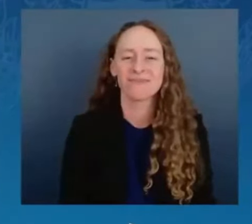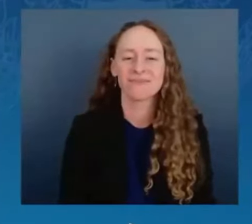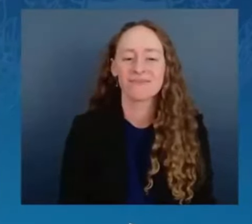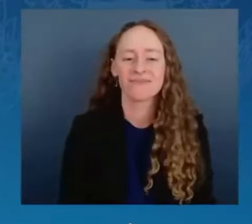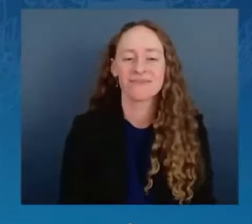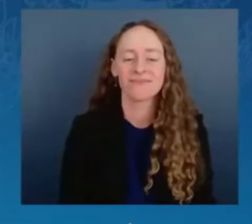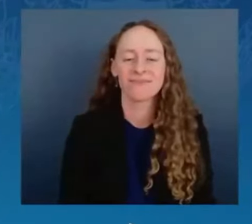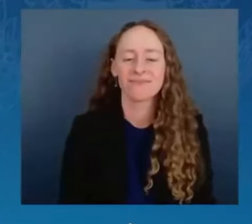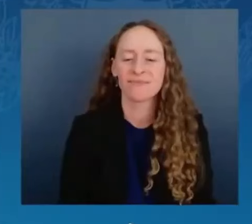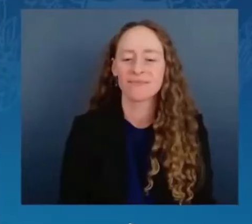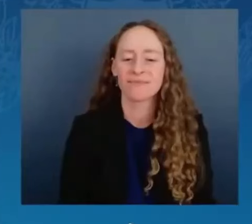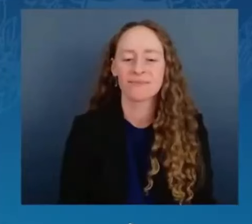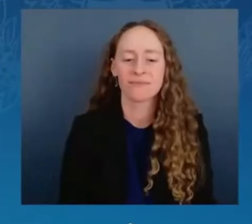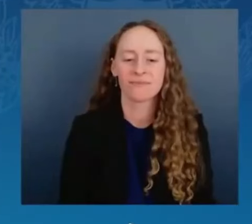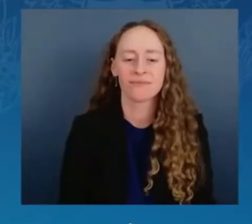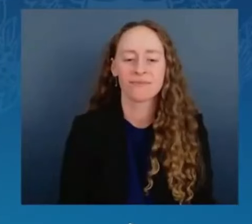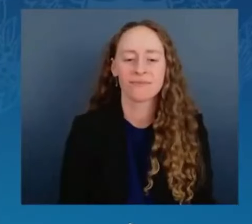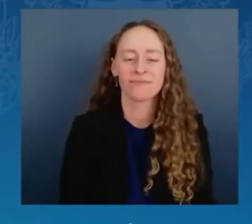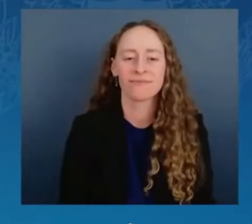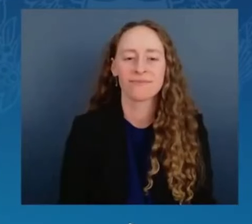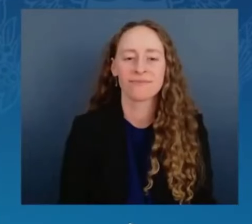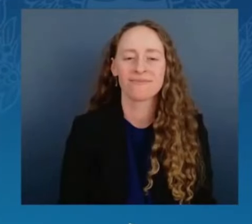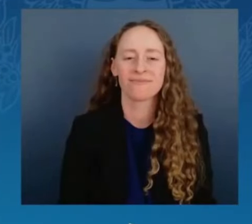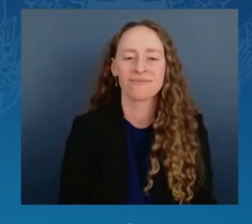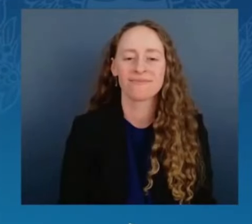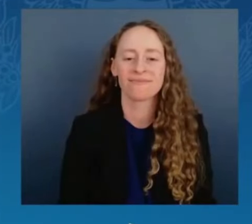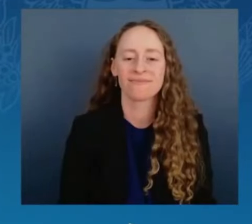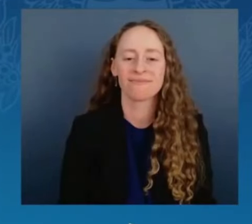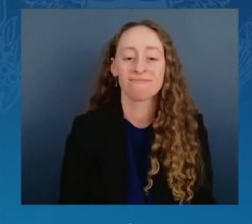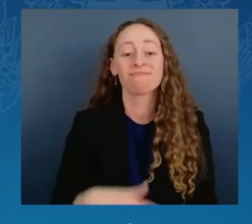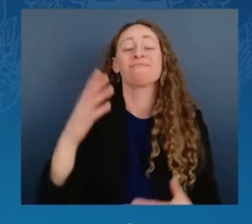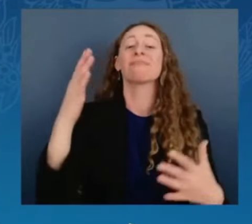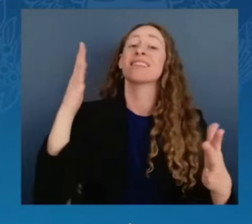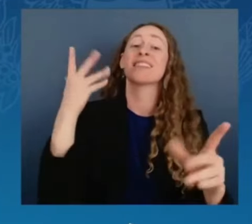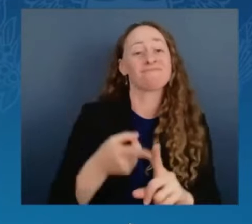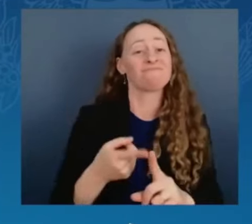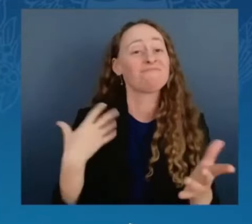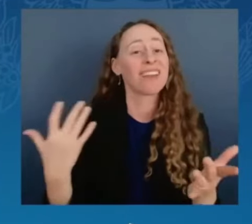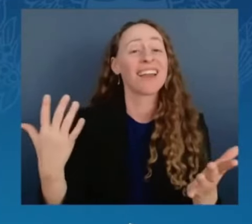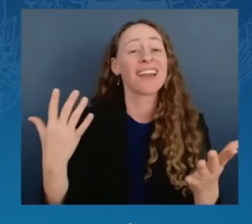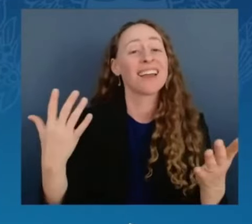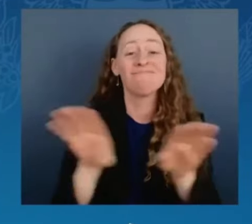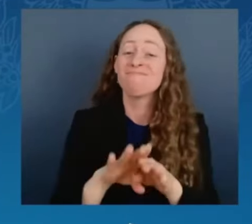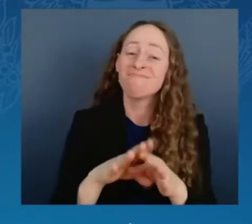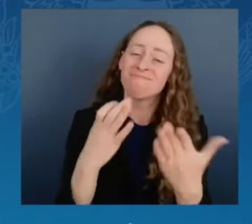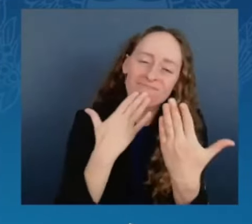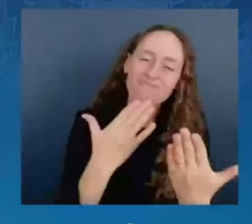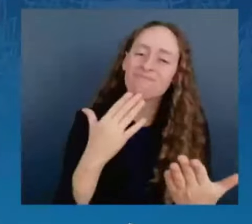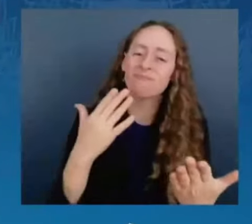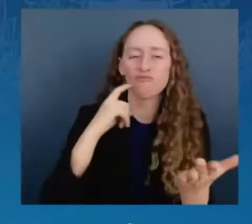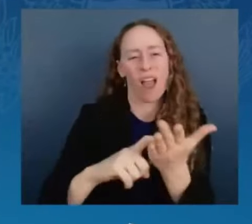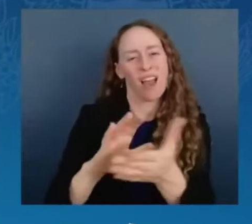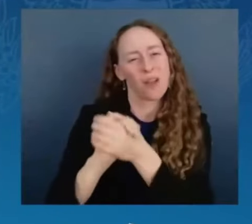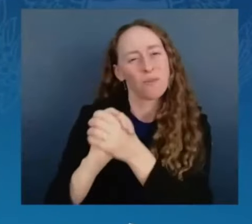And in conclusion, I say to our athletes, congratulations again on all you have accomplished. And good luck